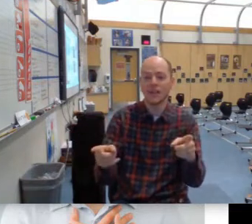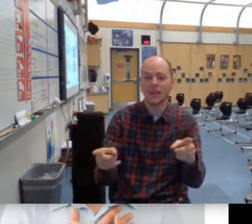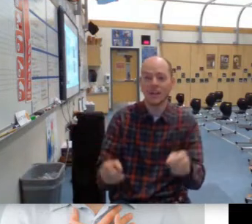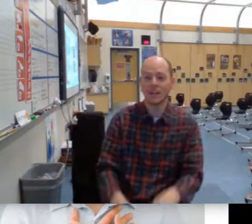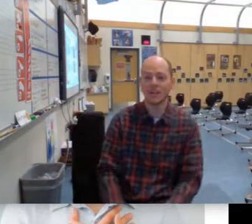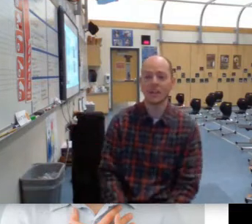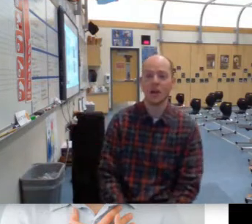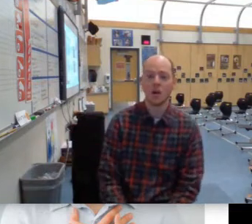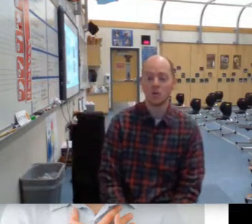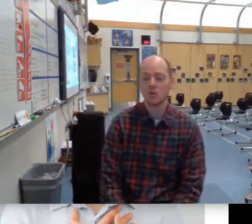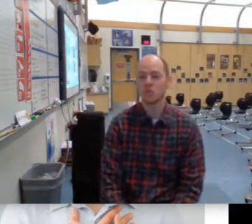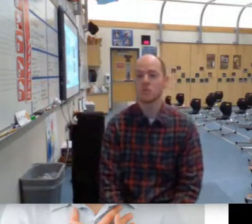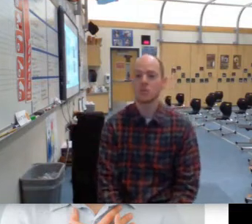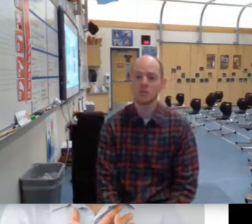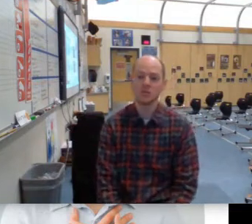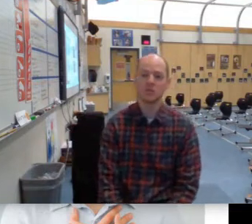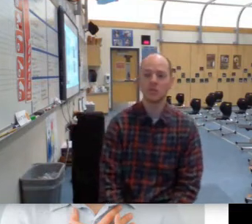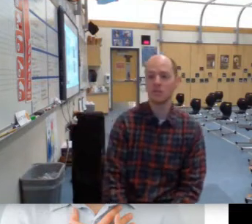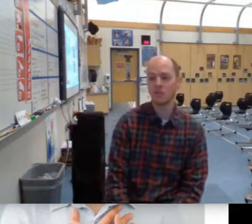oh yeah.